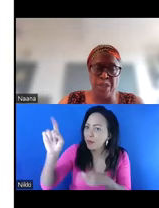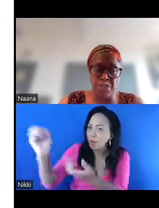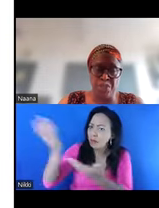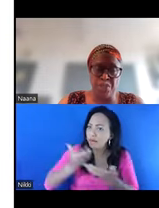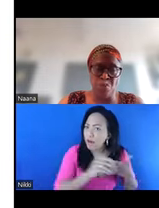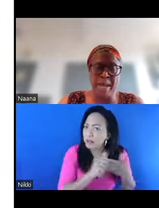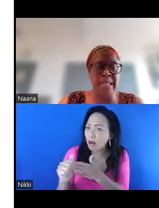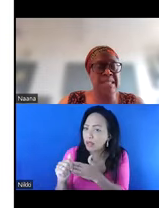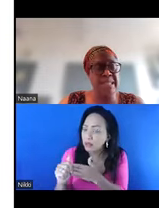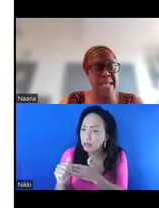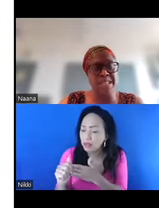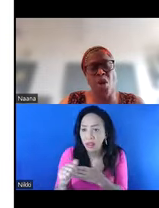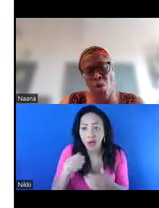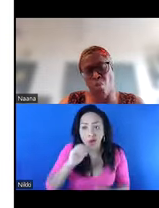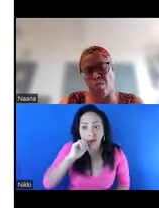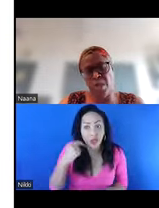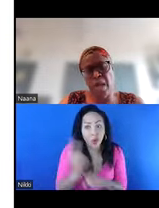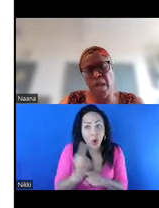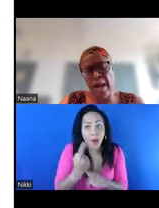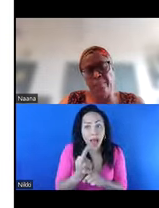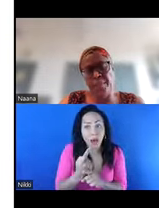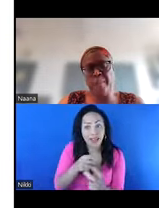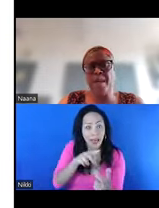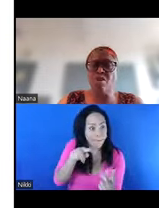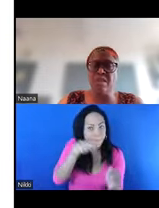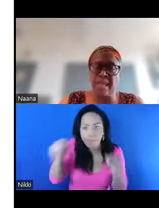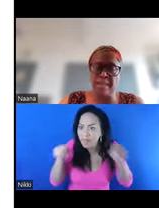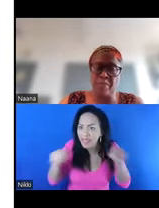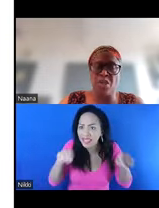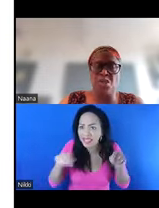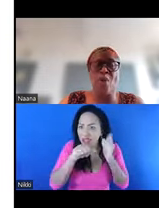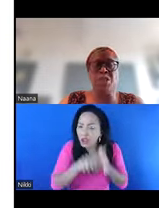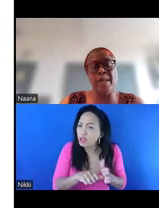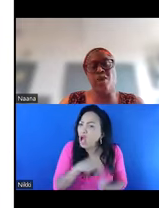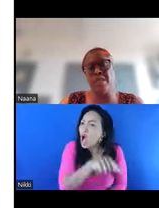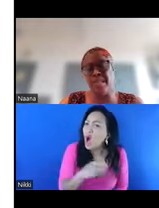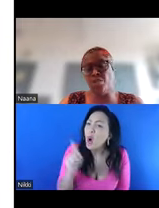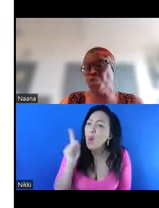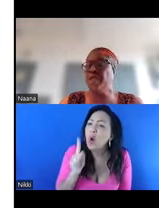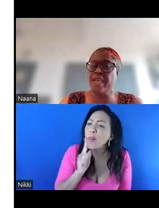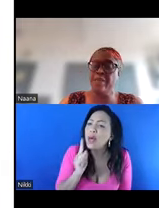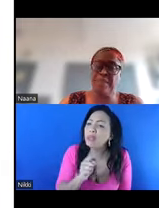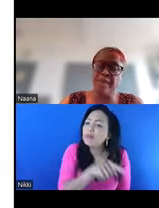two issues, one is seen as, women consent because white women consent to do the same thing